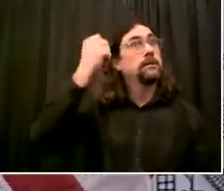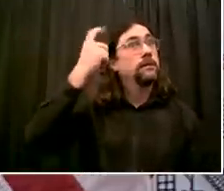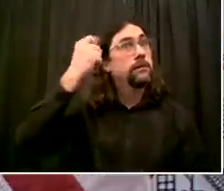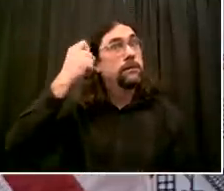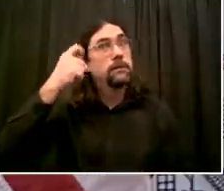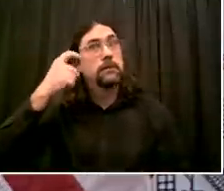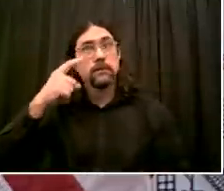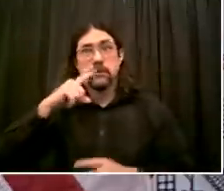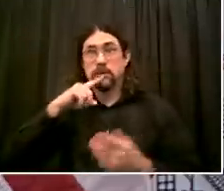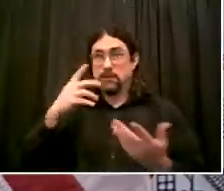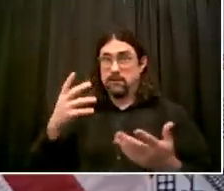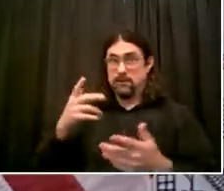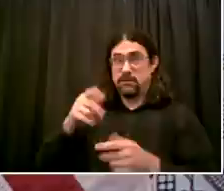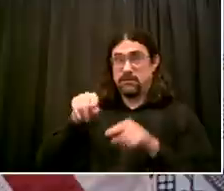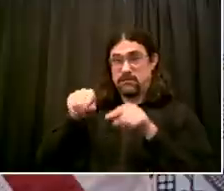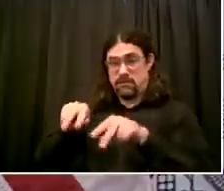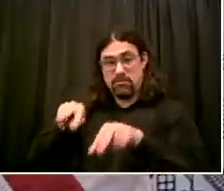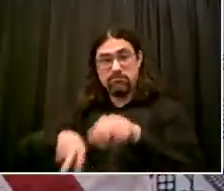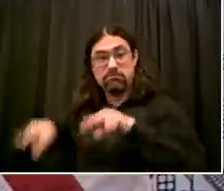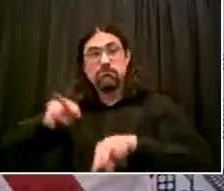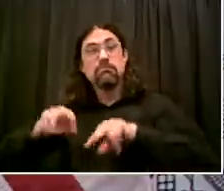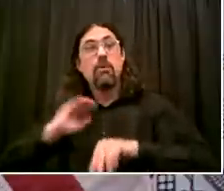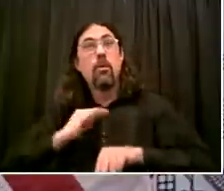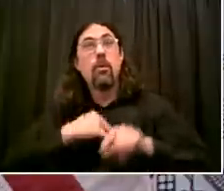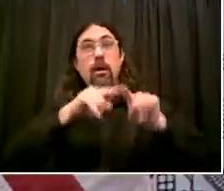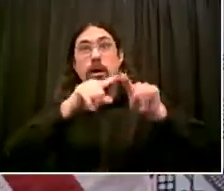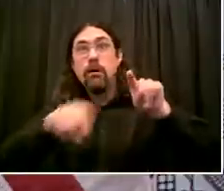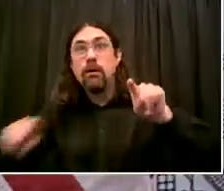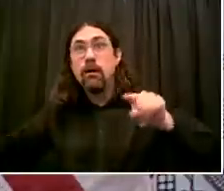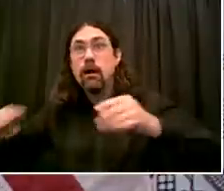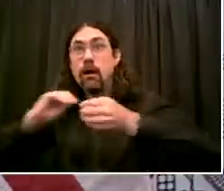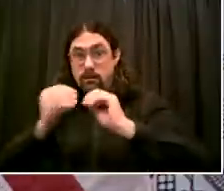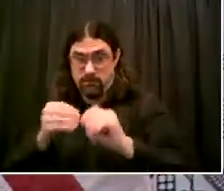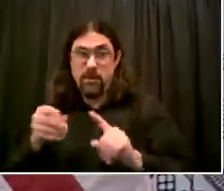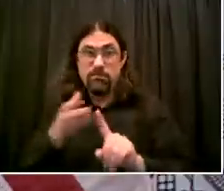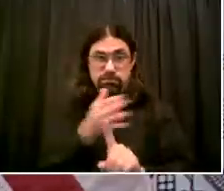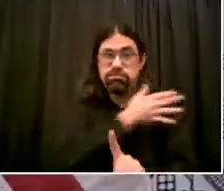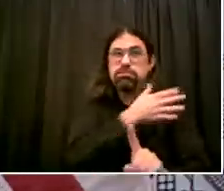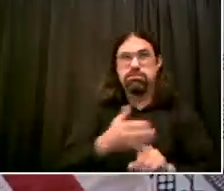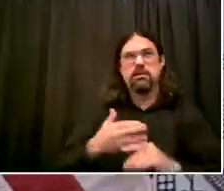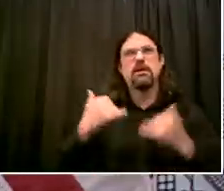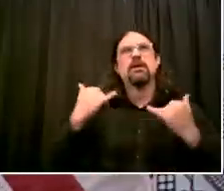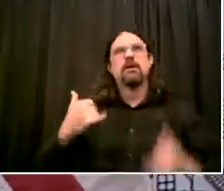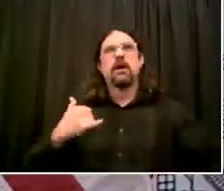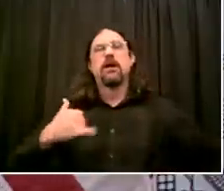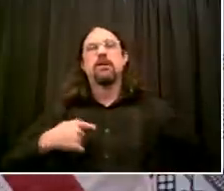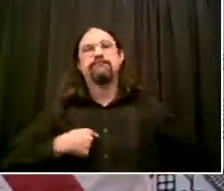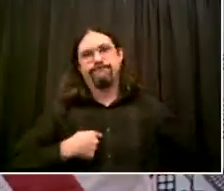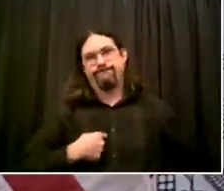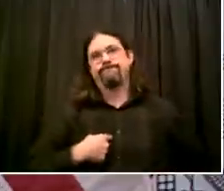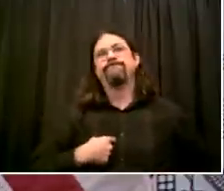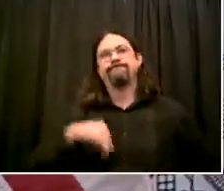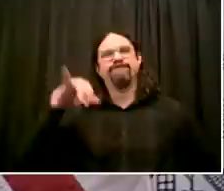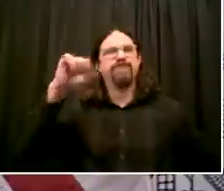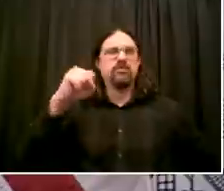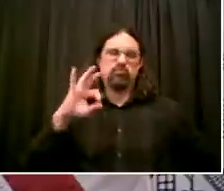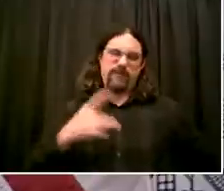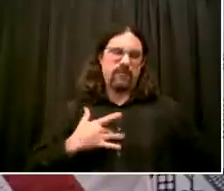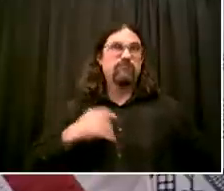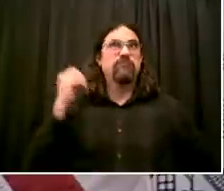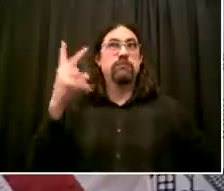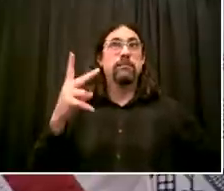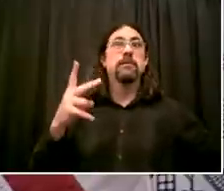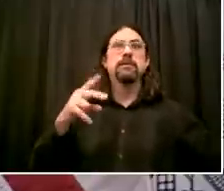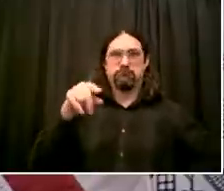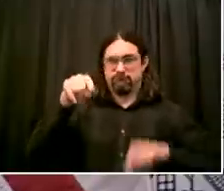comfortable now saying that we will start phase two on Monday, June 22nd. We've been in constant touch with the state.